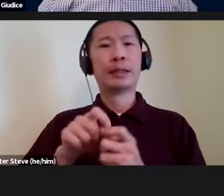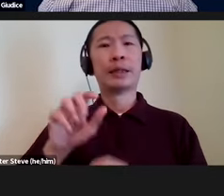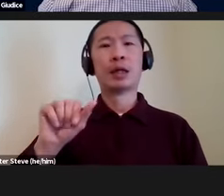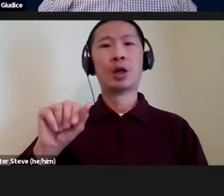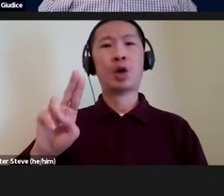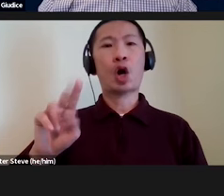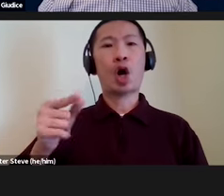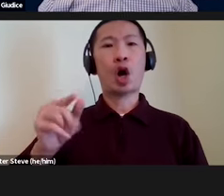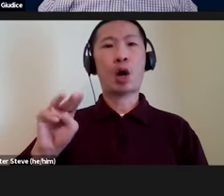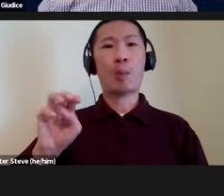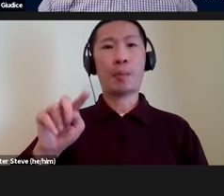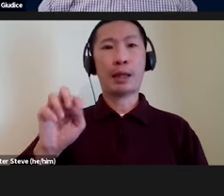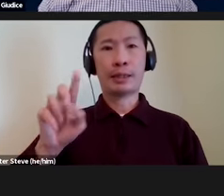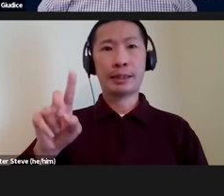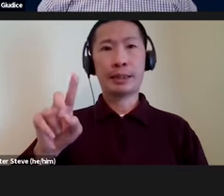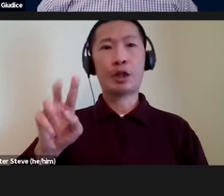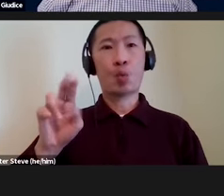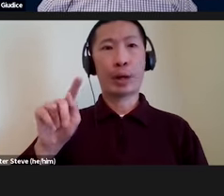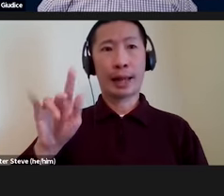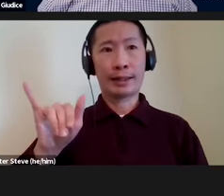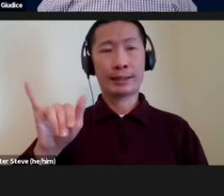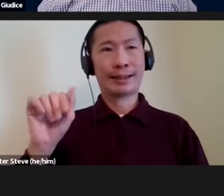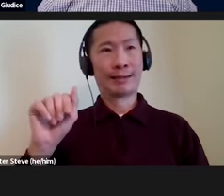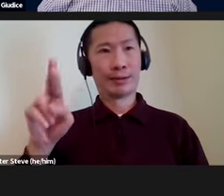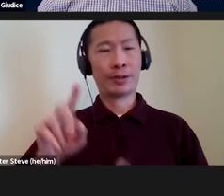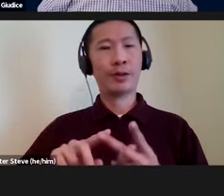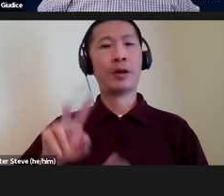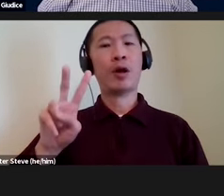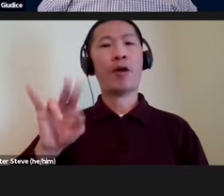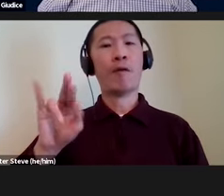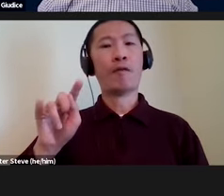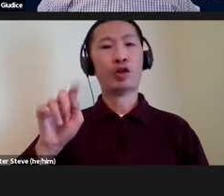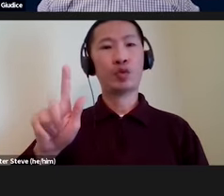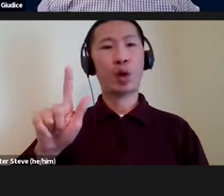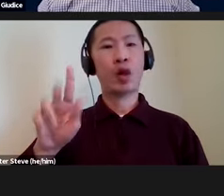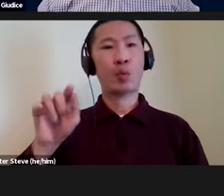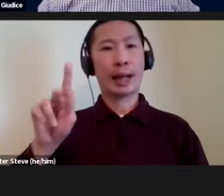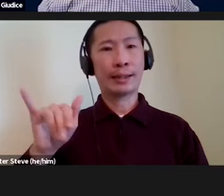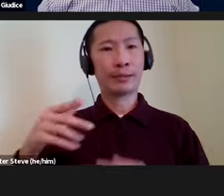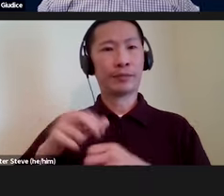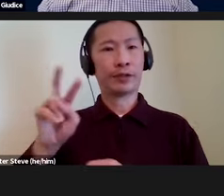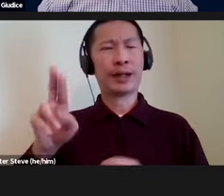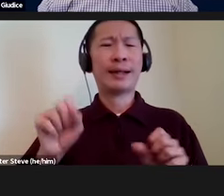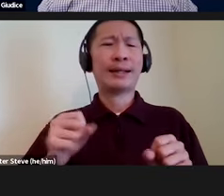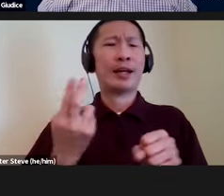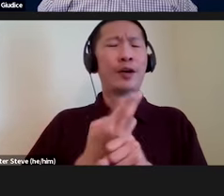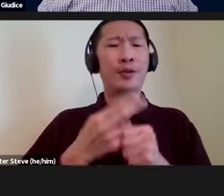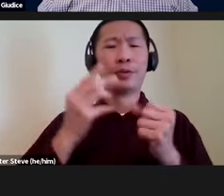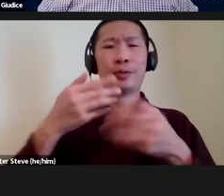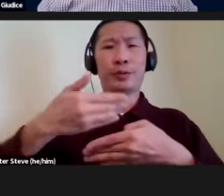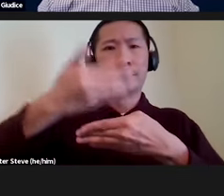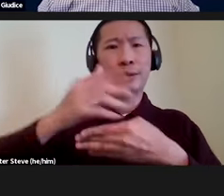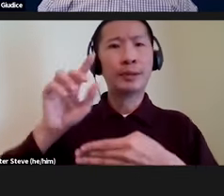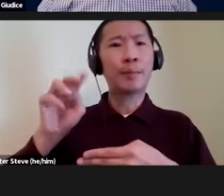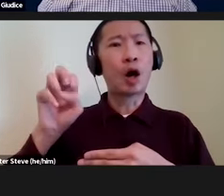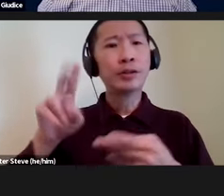reality and virtual reality. There's lots of variants here. You can do this in lots of different ways. The technology can use monitors. It can use head-mounted displays.